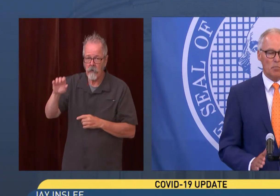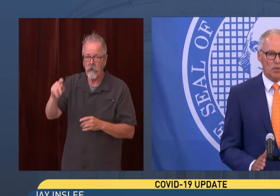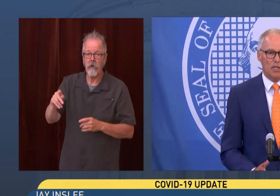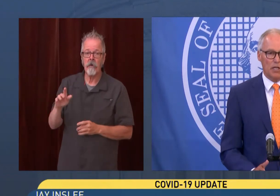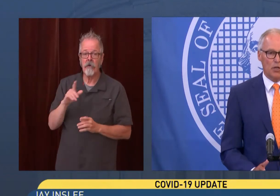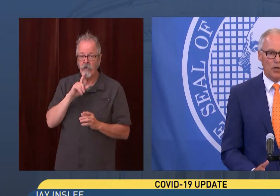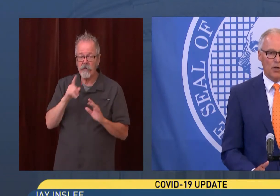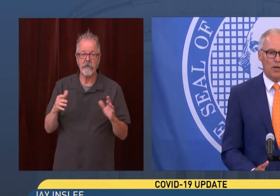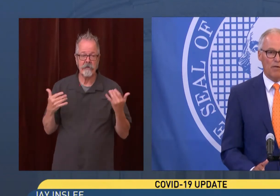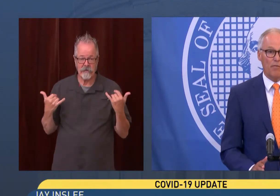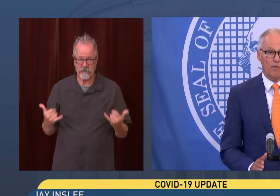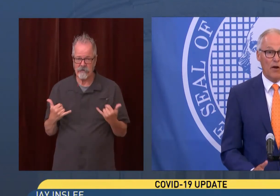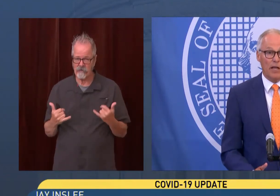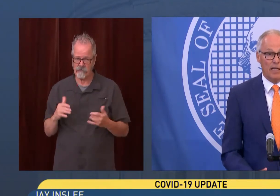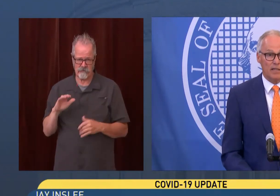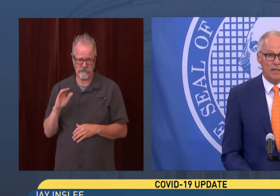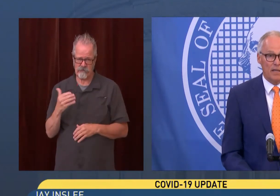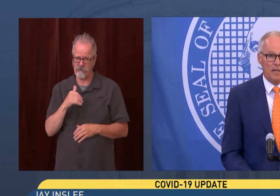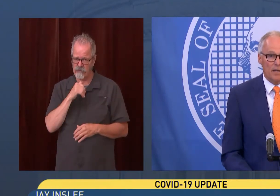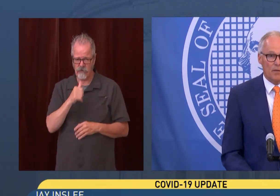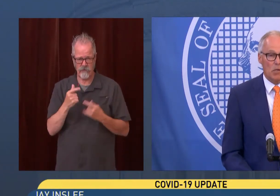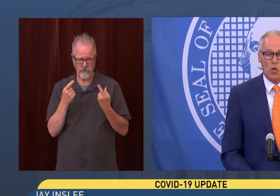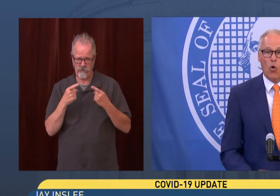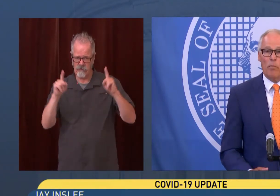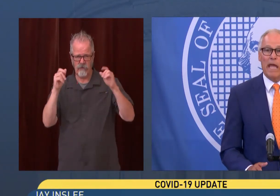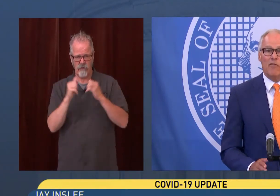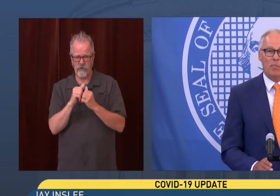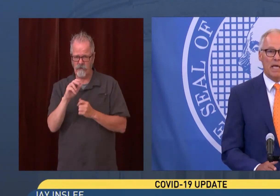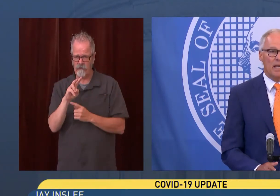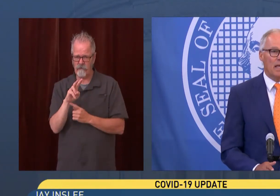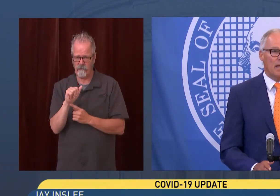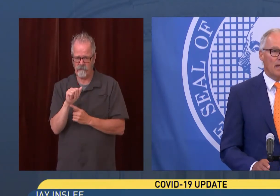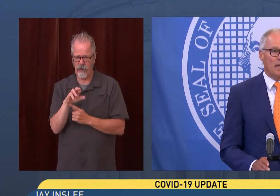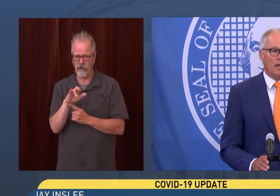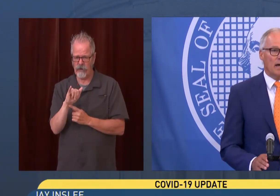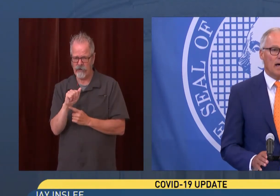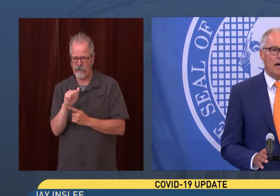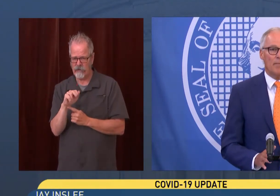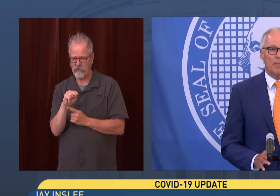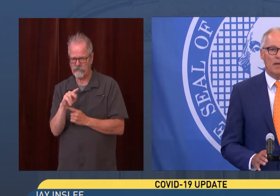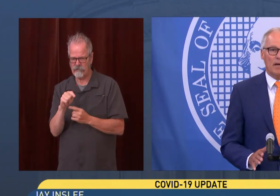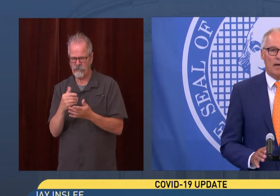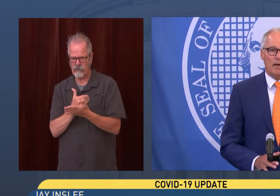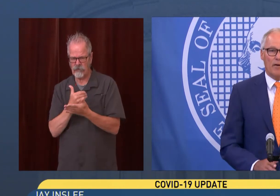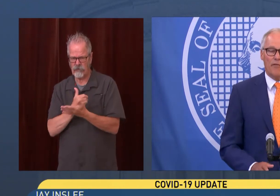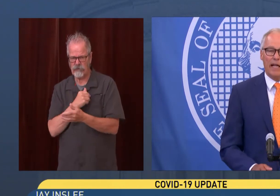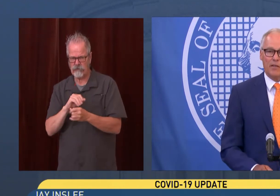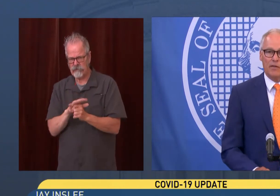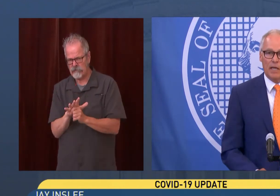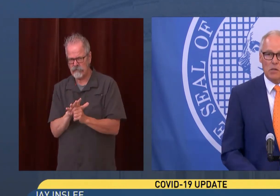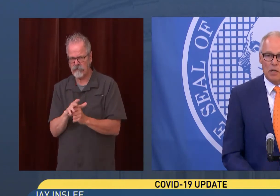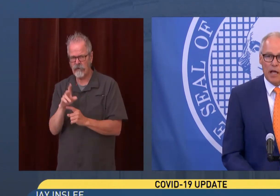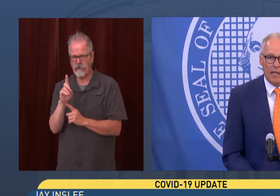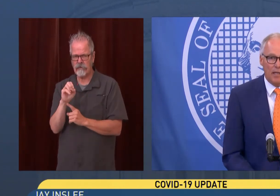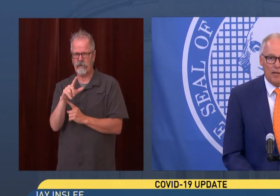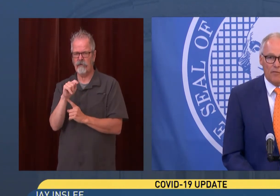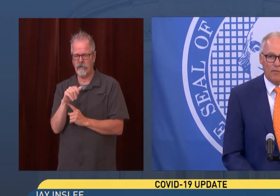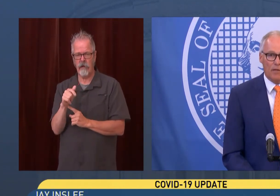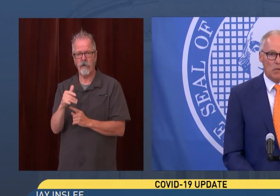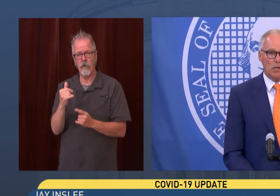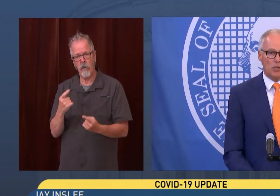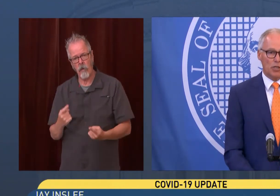this particular variant. This goal may have been effective against a